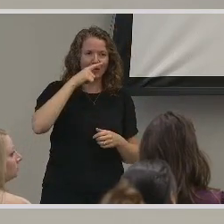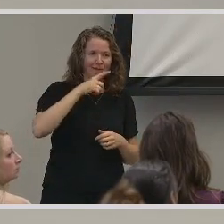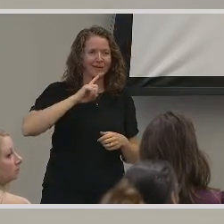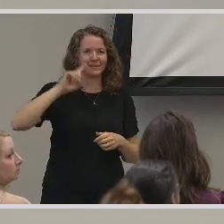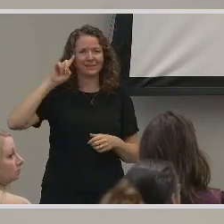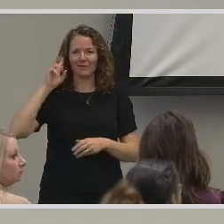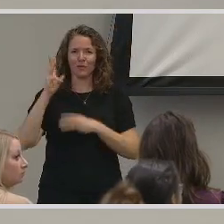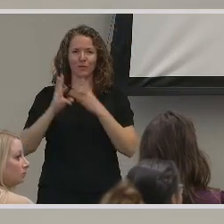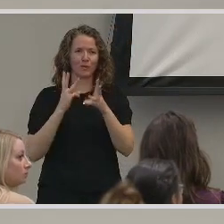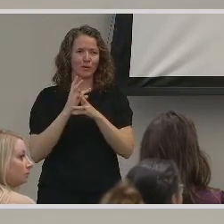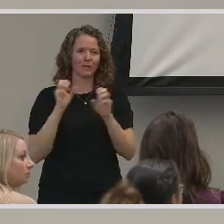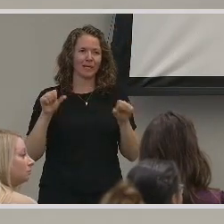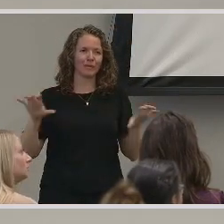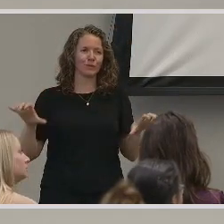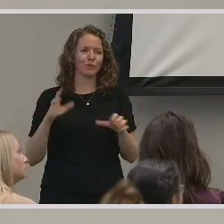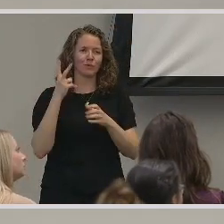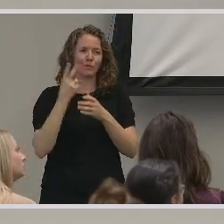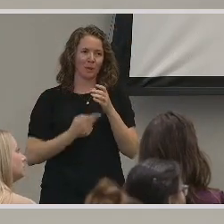that answer your question?